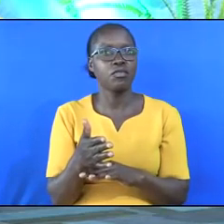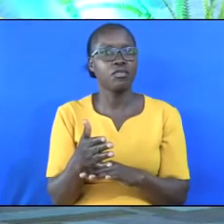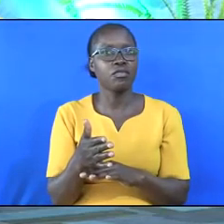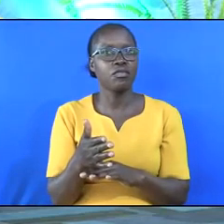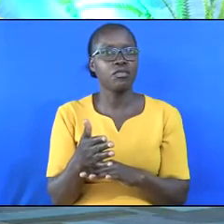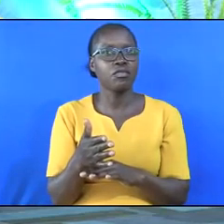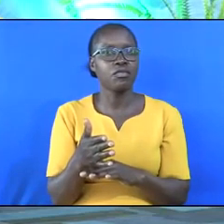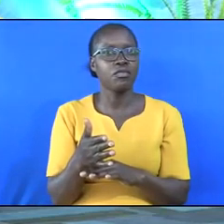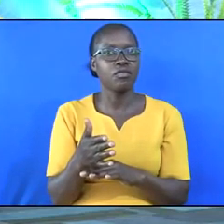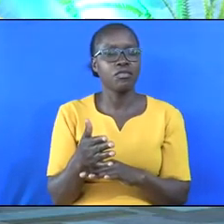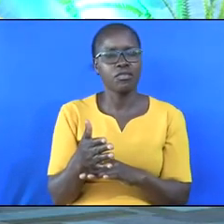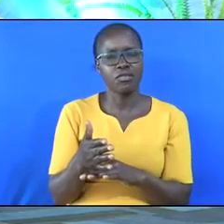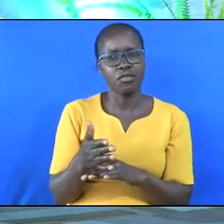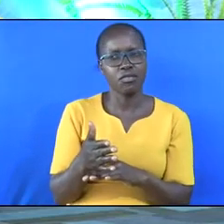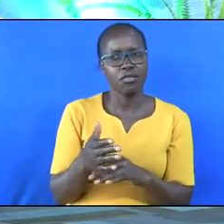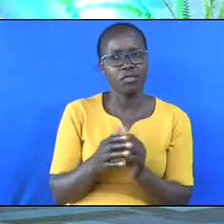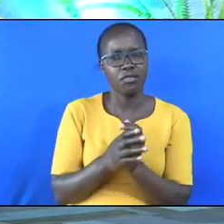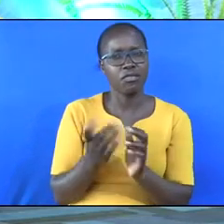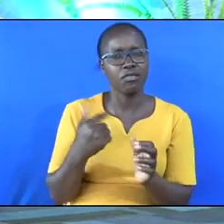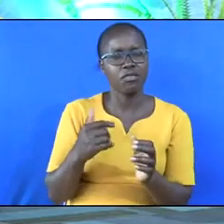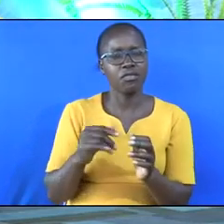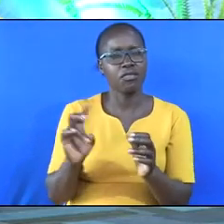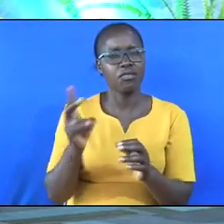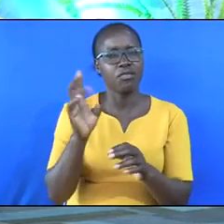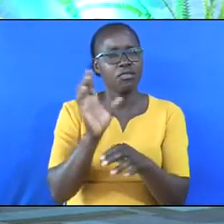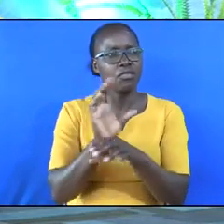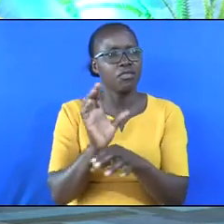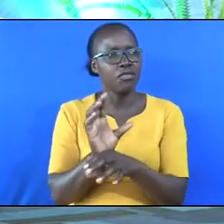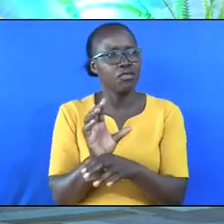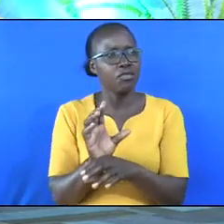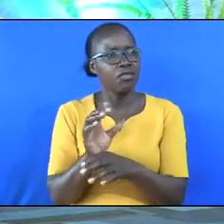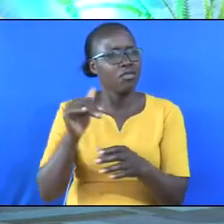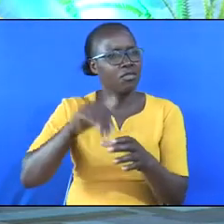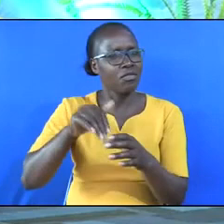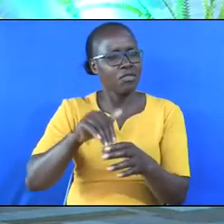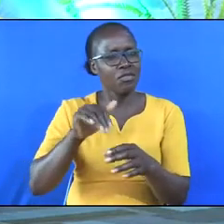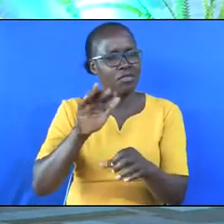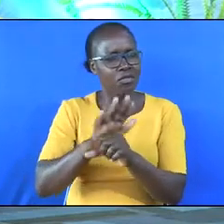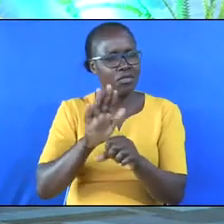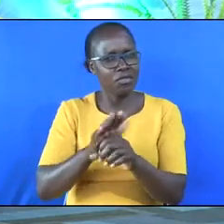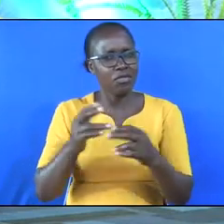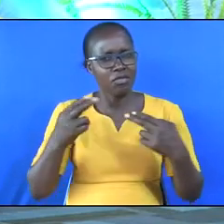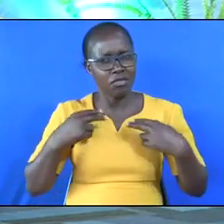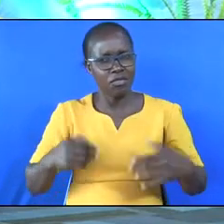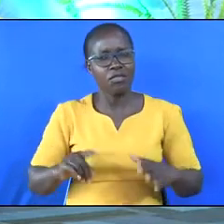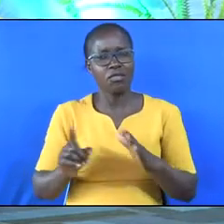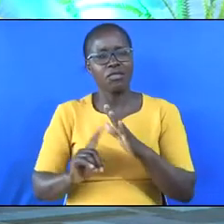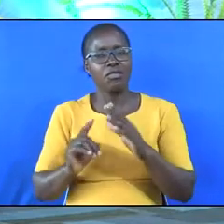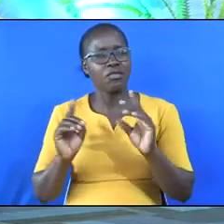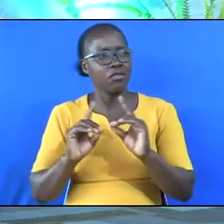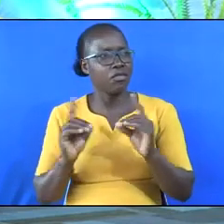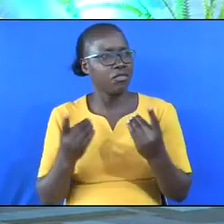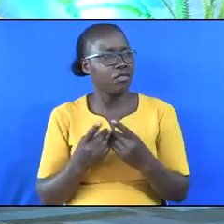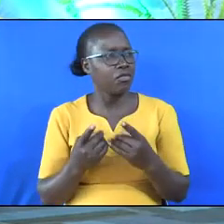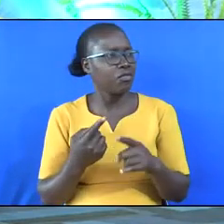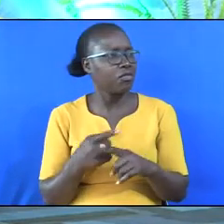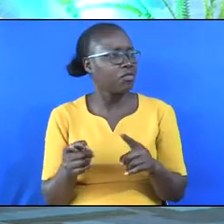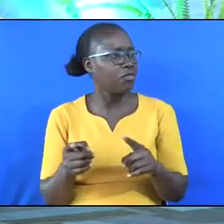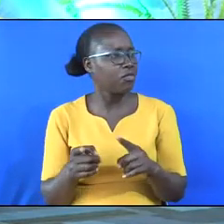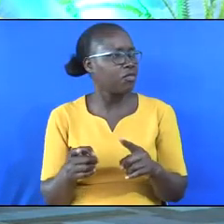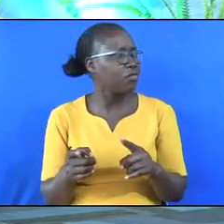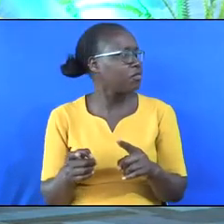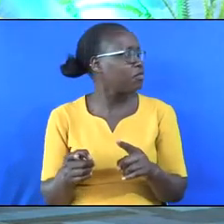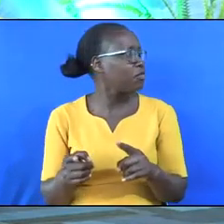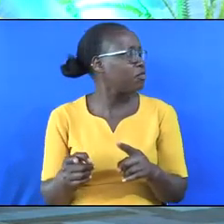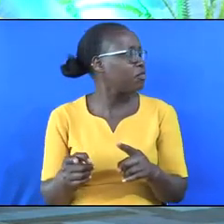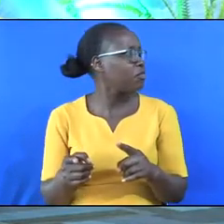The temple minister has invested a lot of resources in the temple department to teach these things. But it is of no